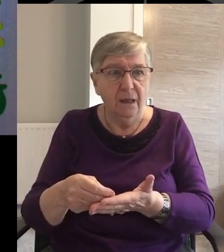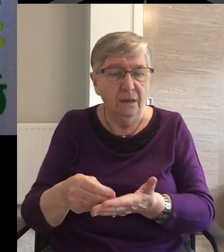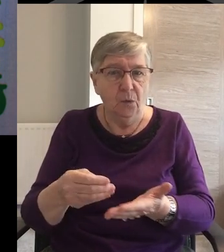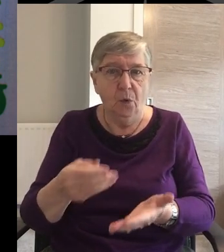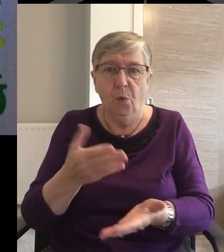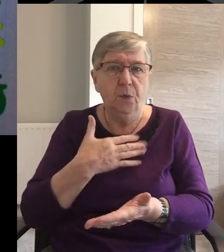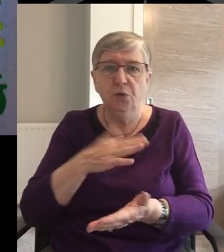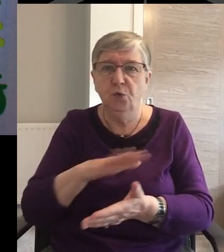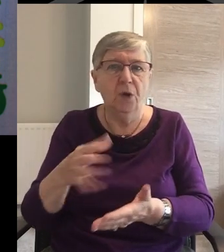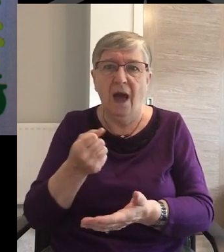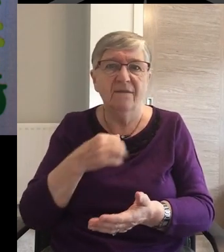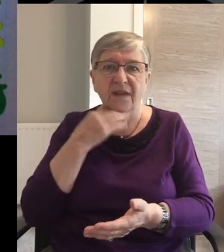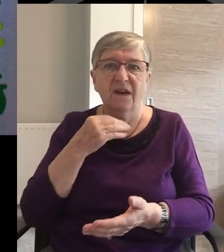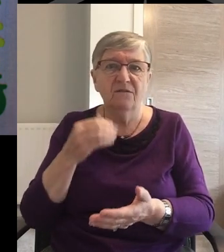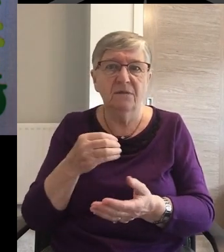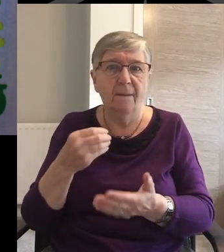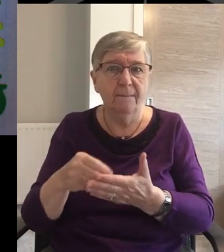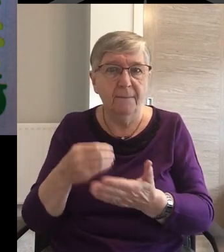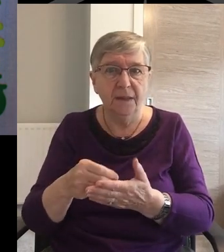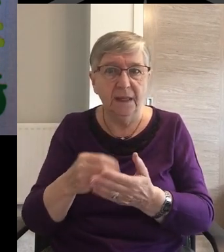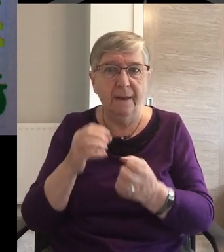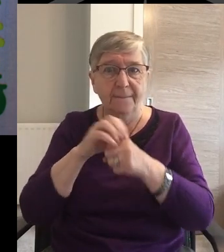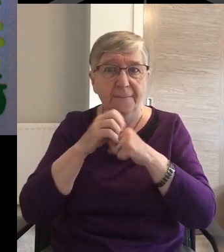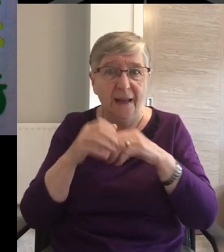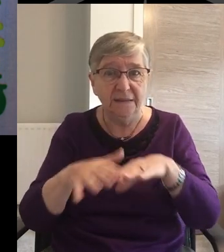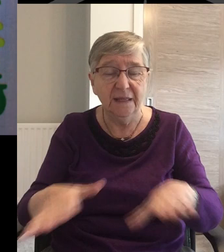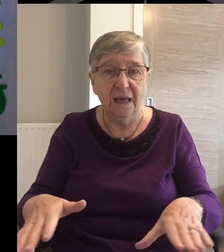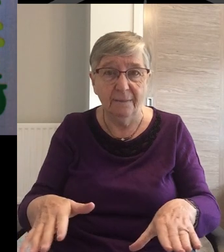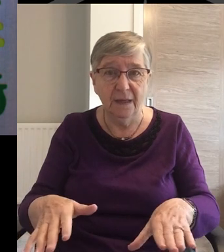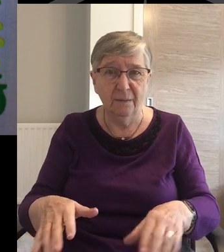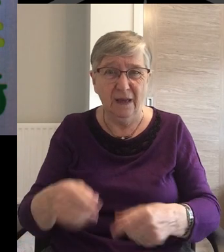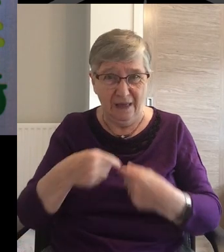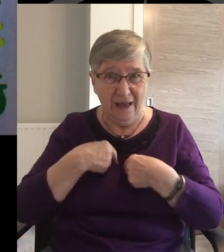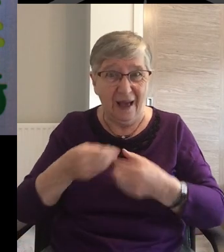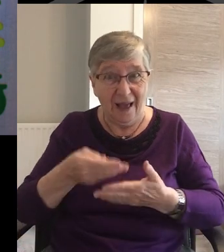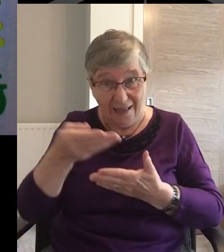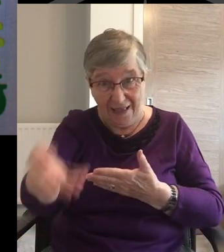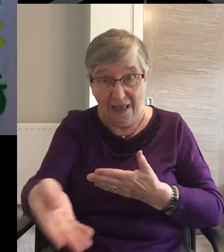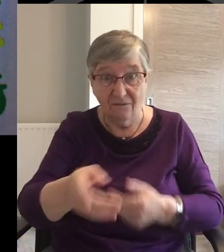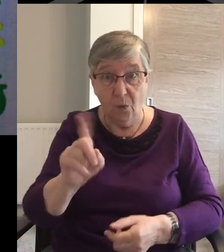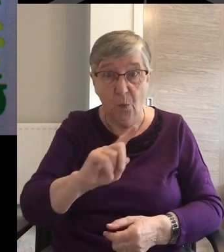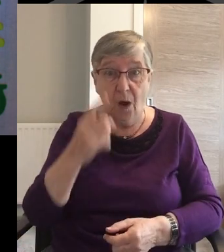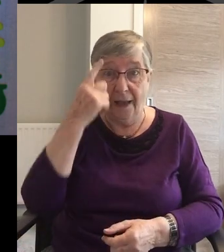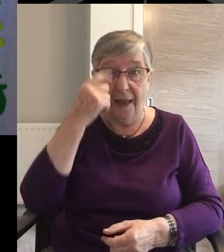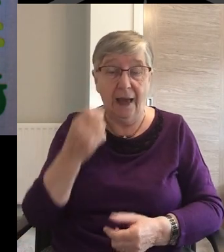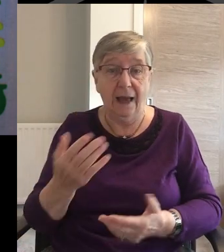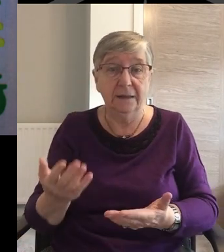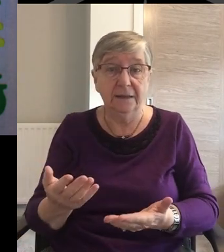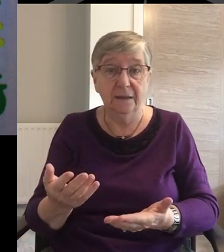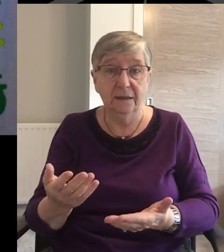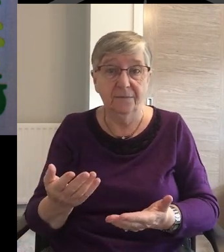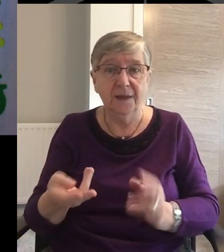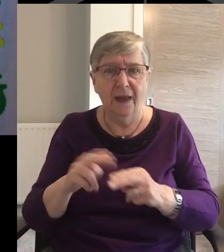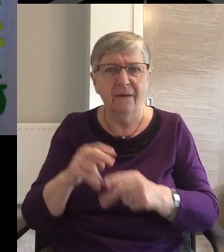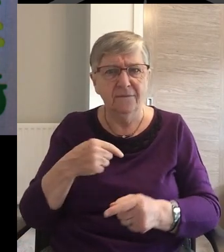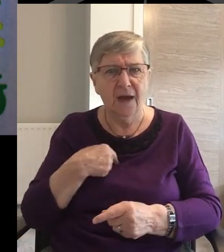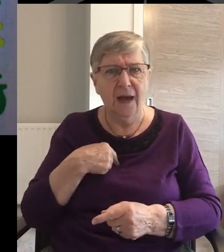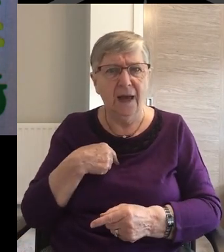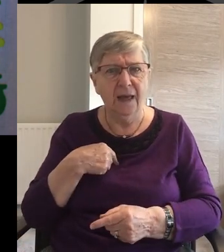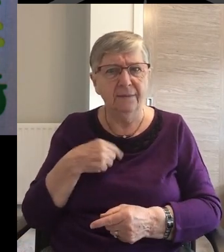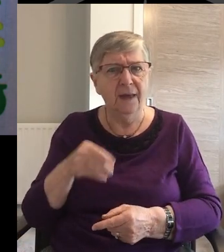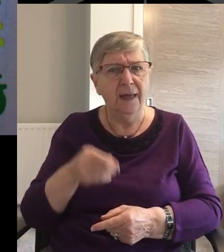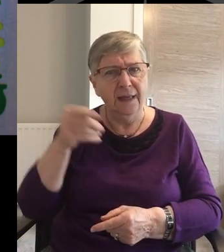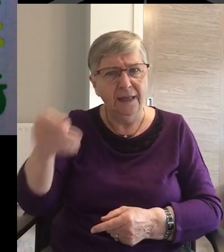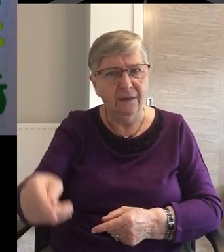funds during the pandemic As if you hadn't given them enough in the first place If I've given careful thought To